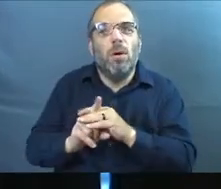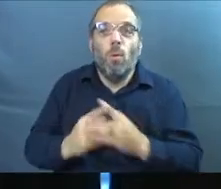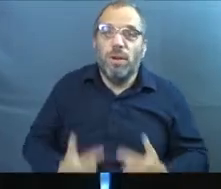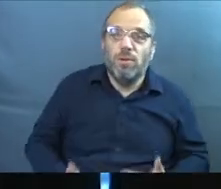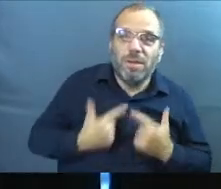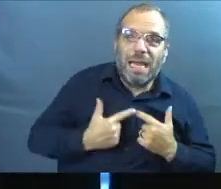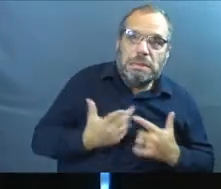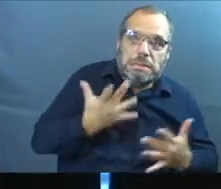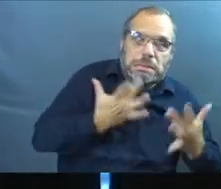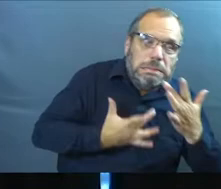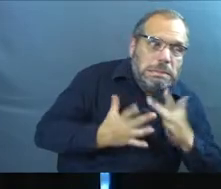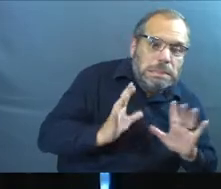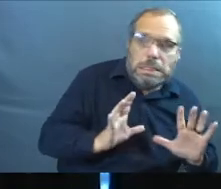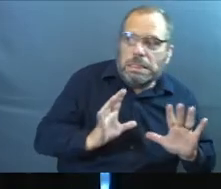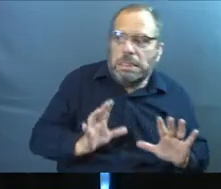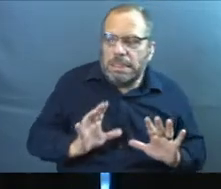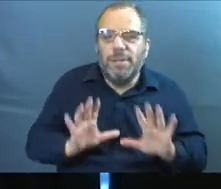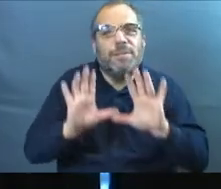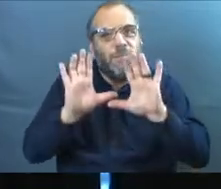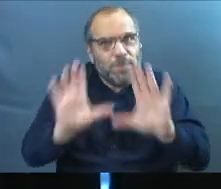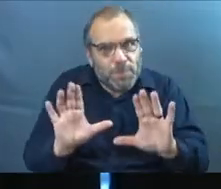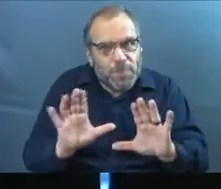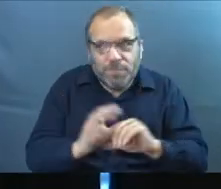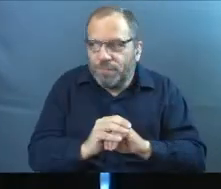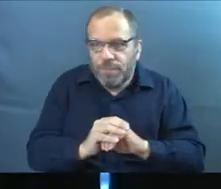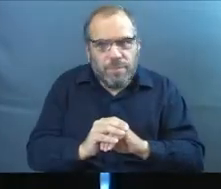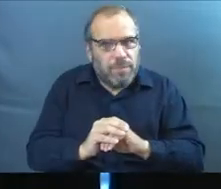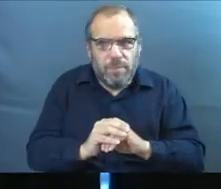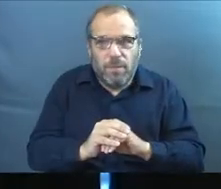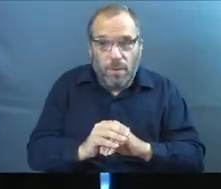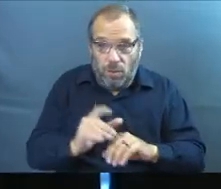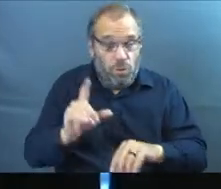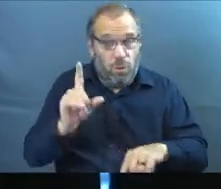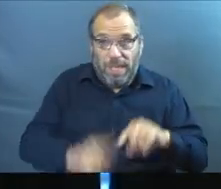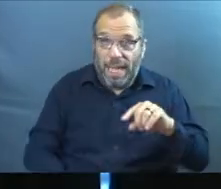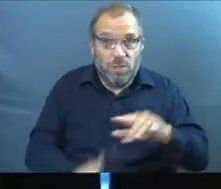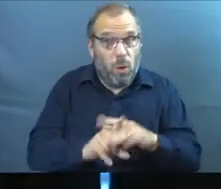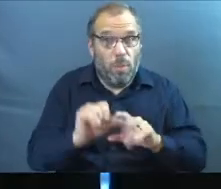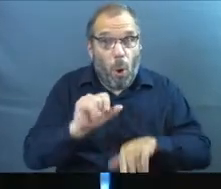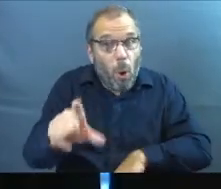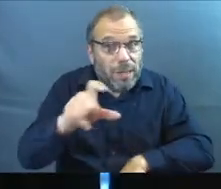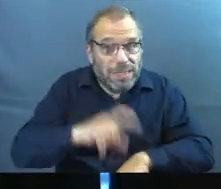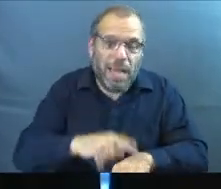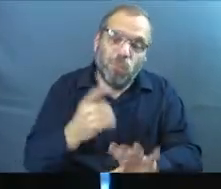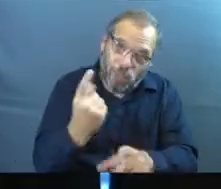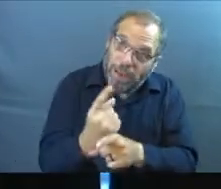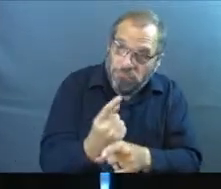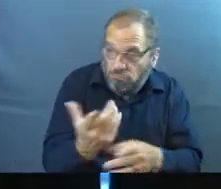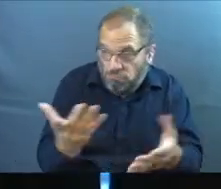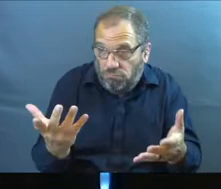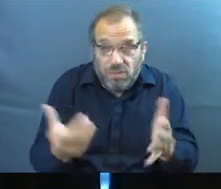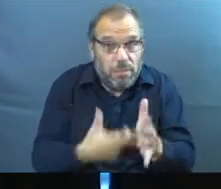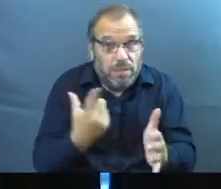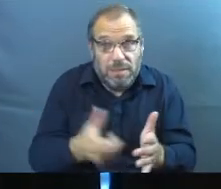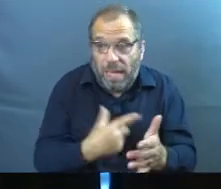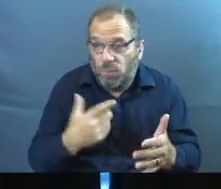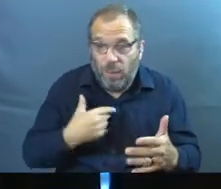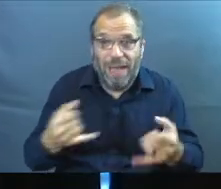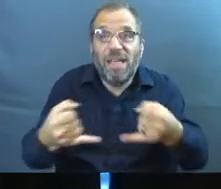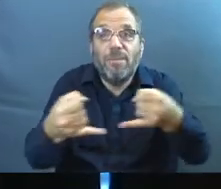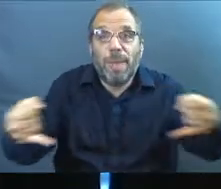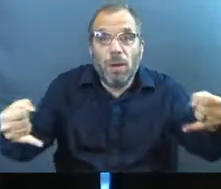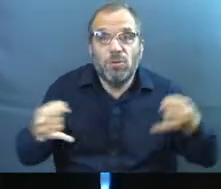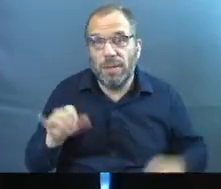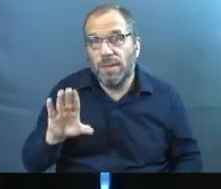the best, amen? I will say this, we can't always show up. That's the flip side of the coin, right? Sometimes we need boundaries.